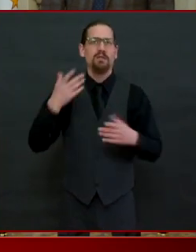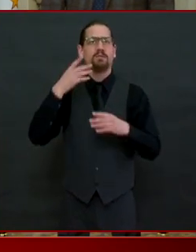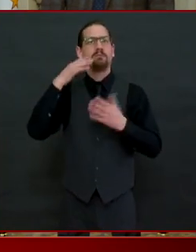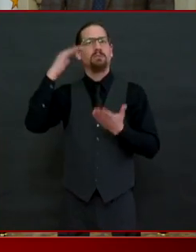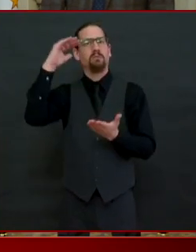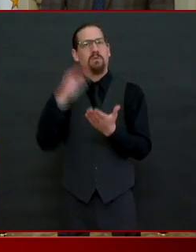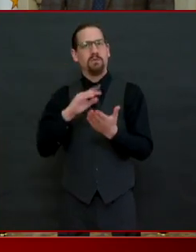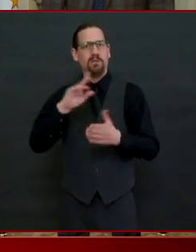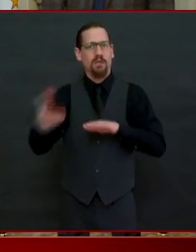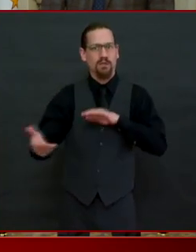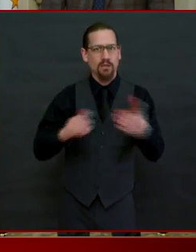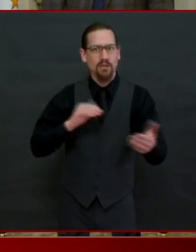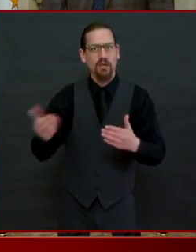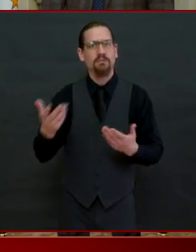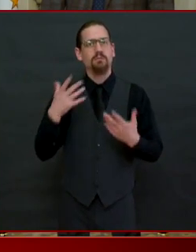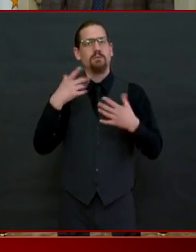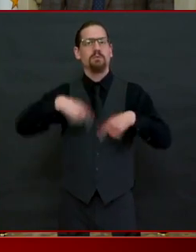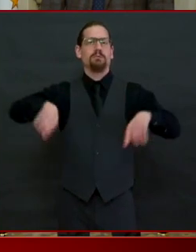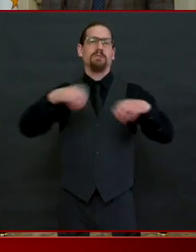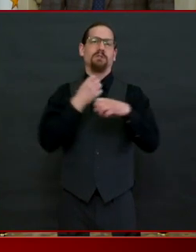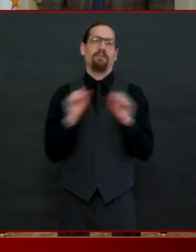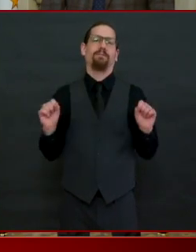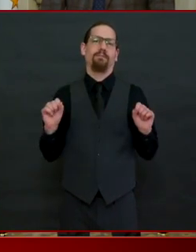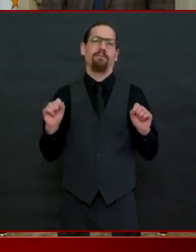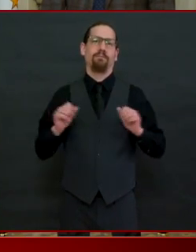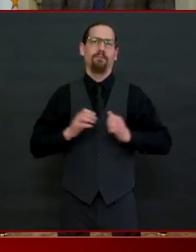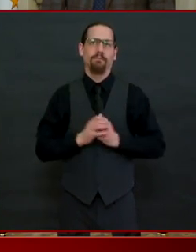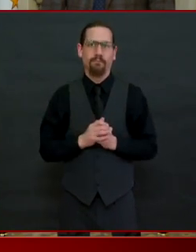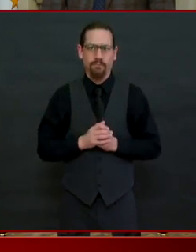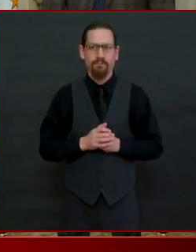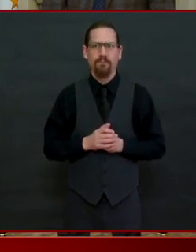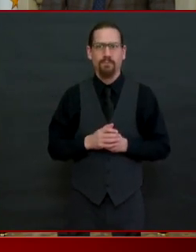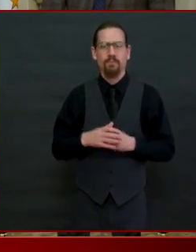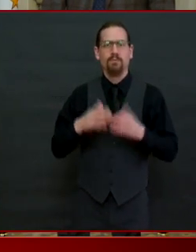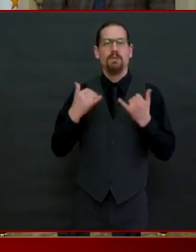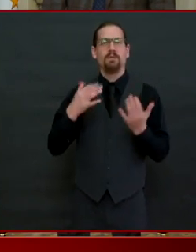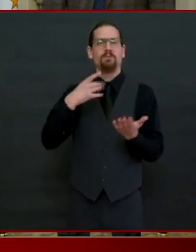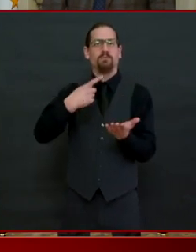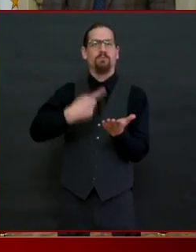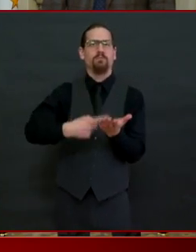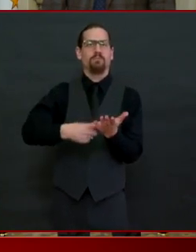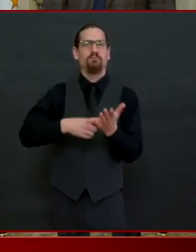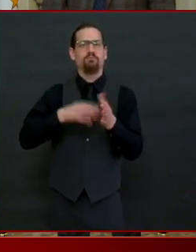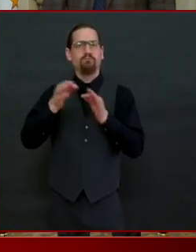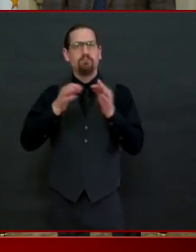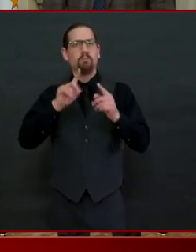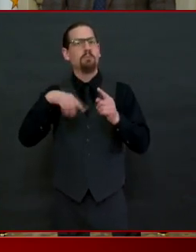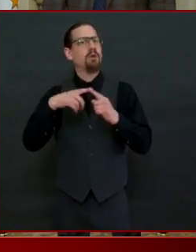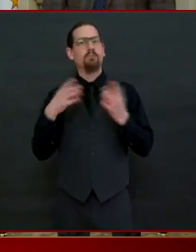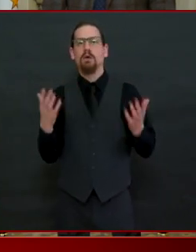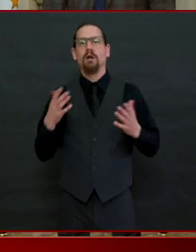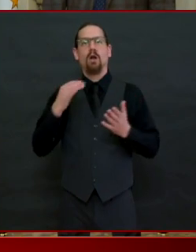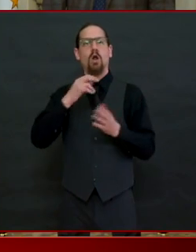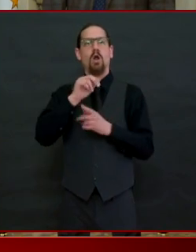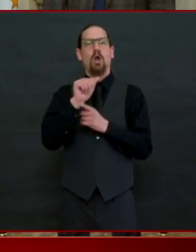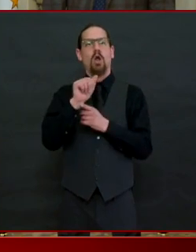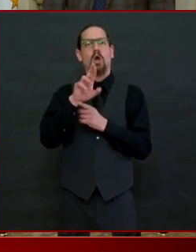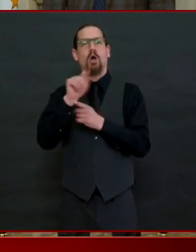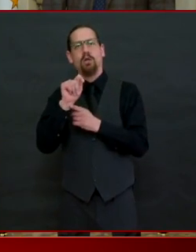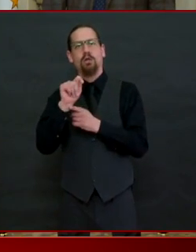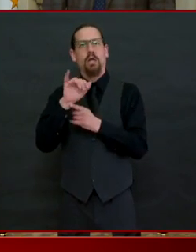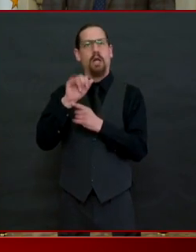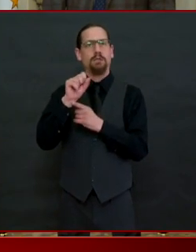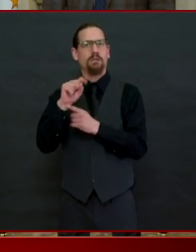uh i want to take a second to address the art community the arts community i would say